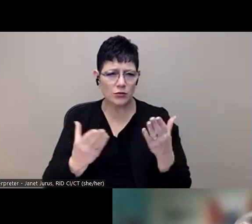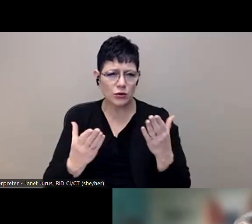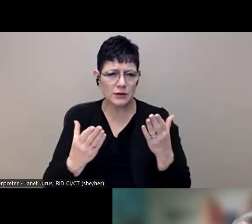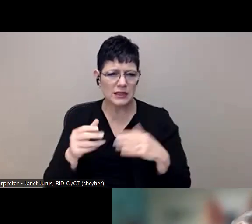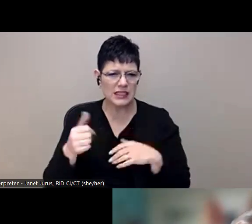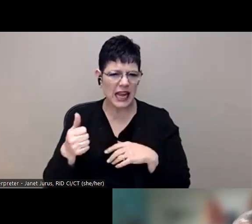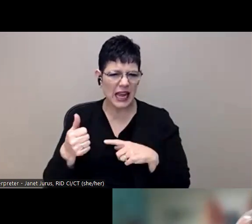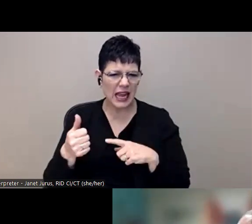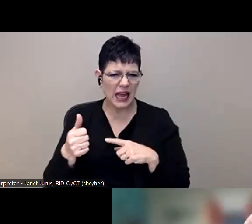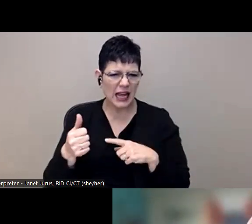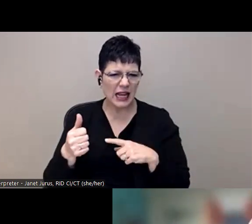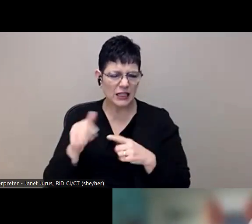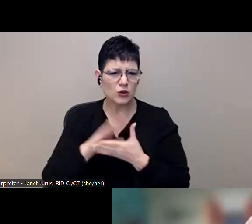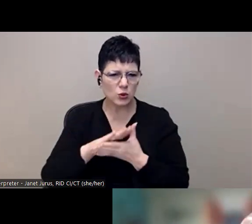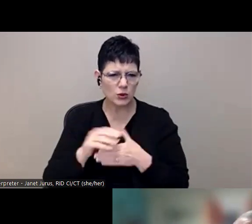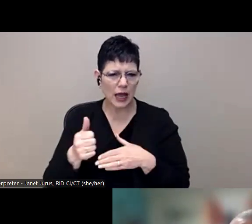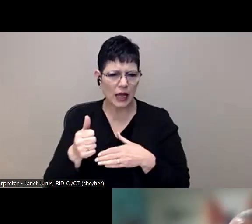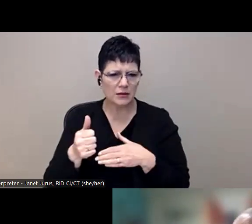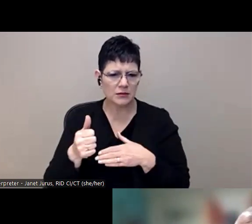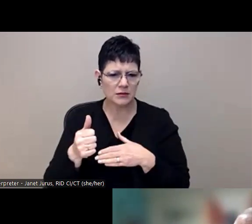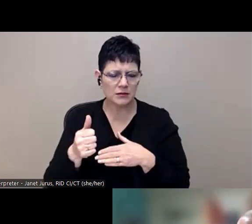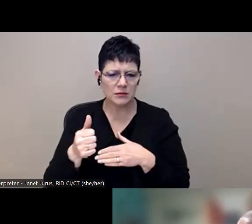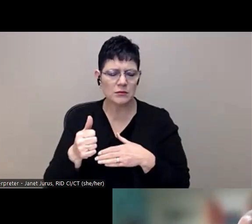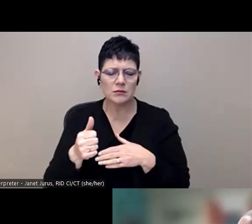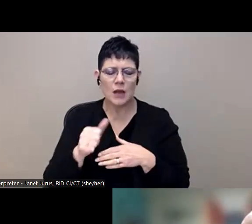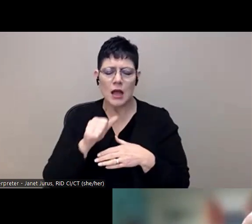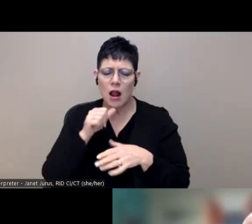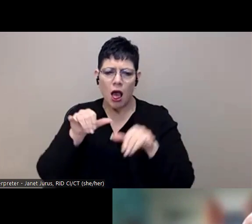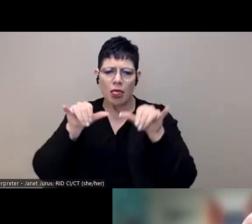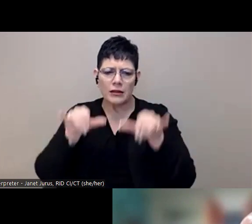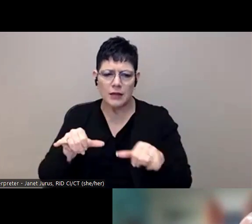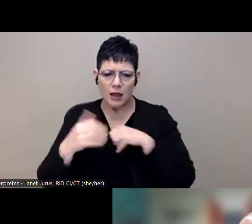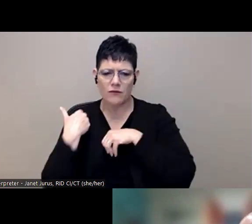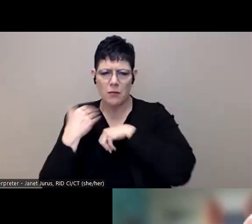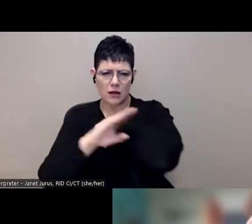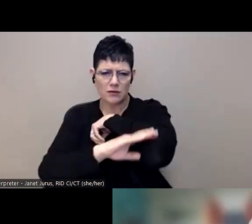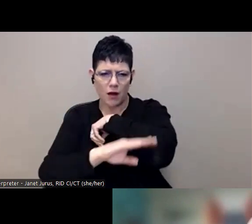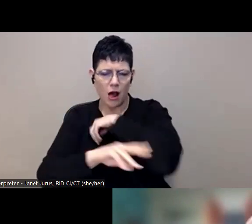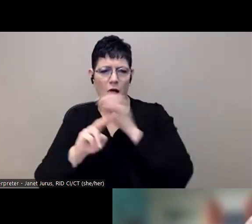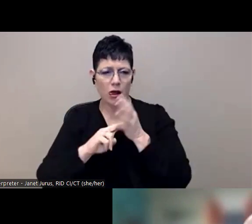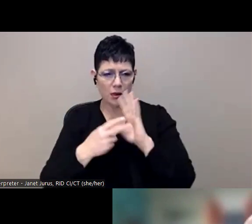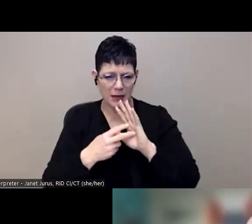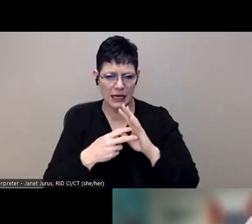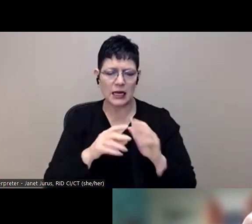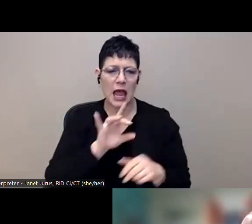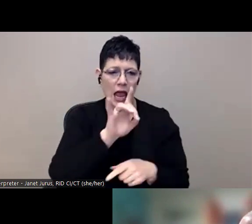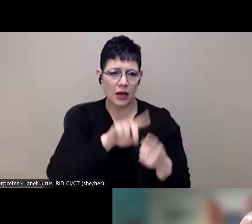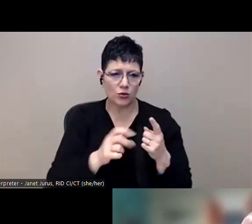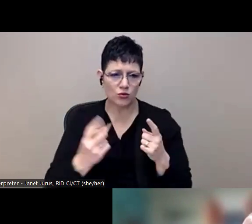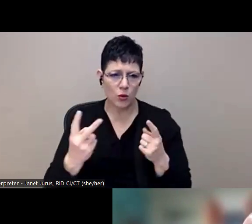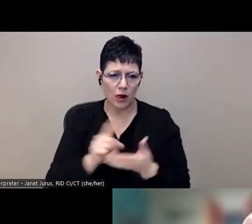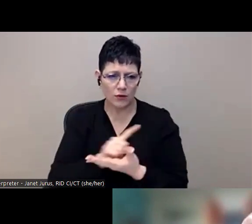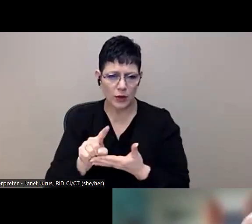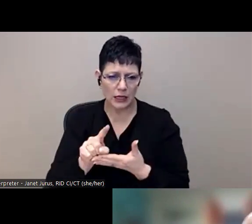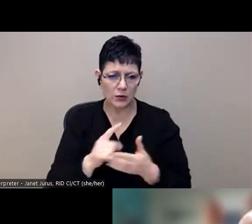10 schools. They're not the same 10 schools we served in the fall. So because we go for eight to 12 weeks, we do